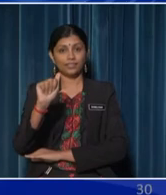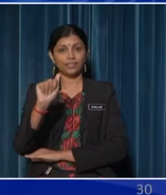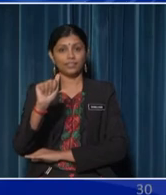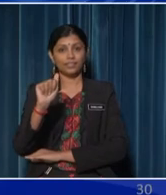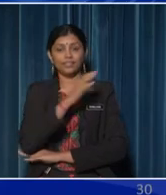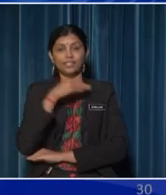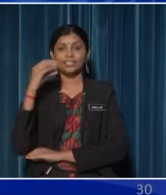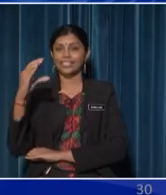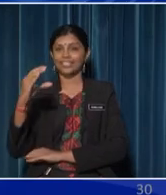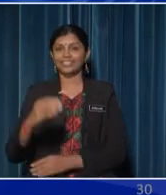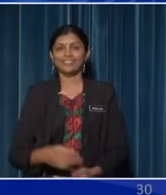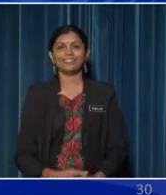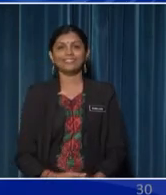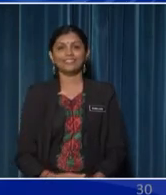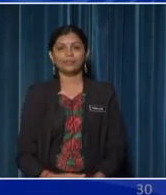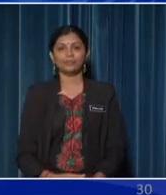and C